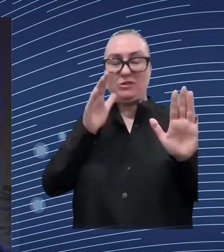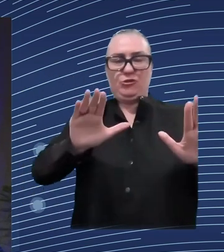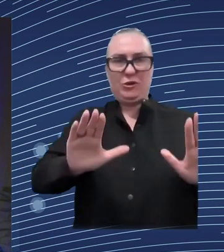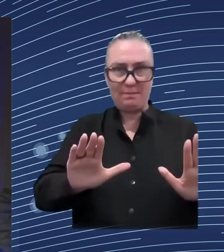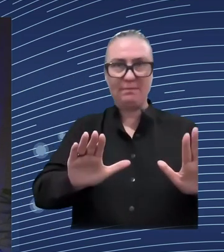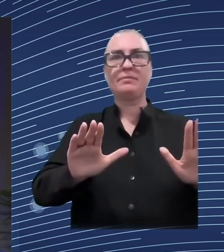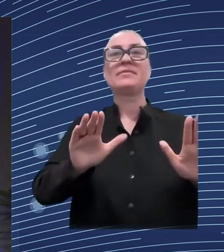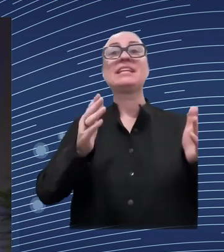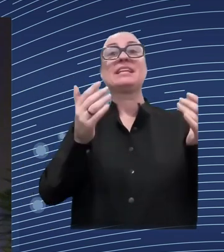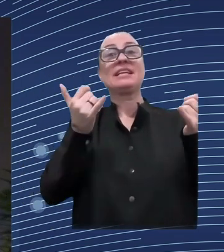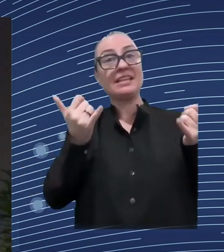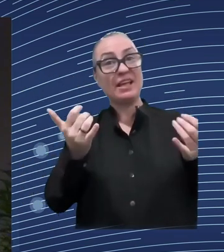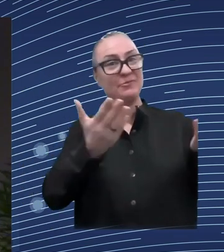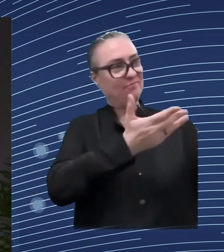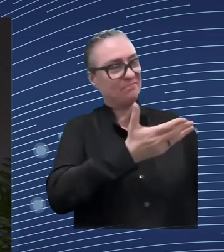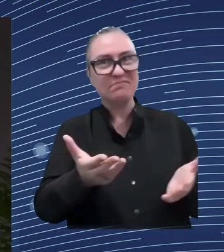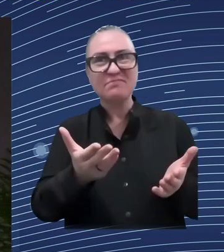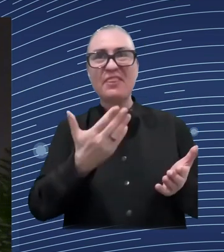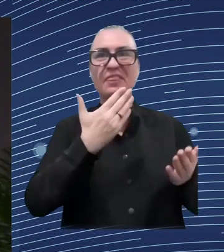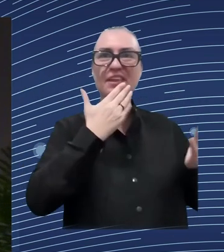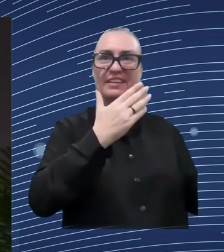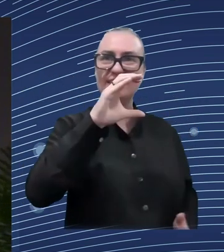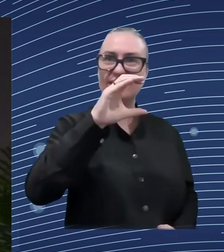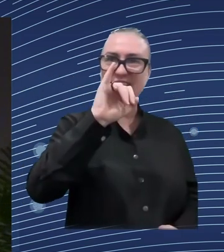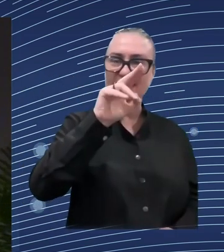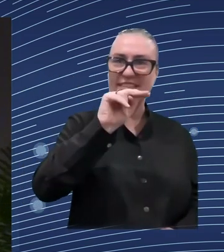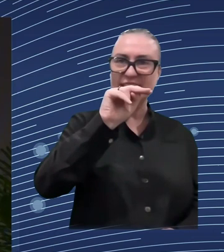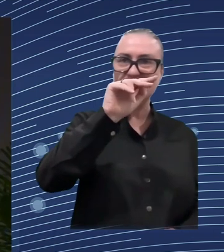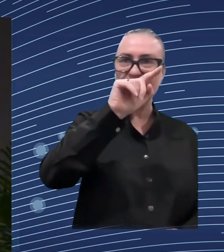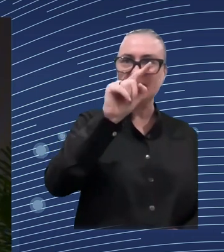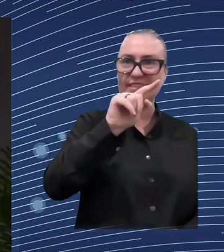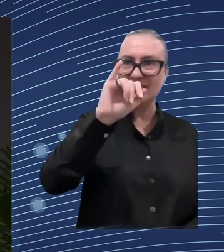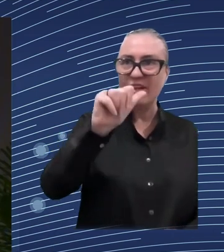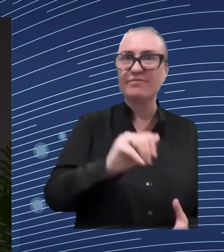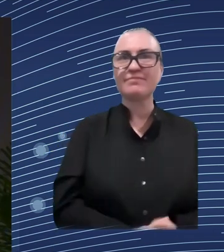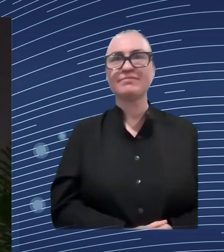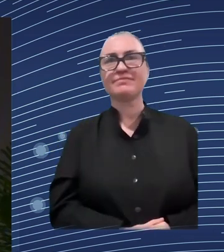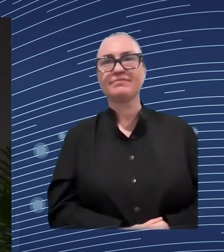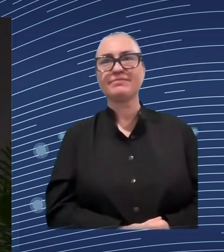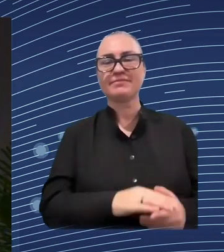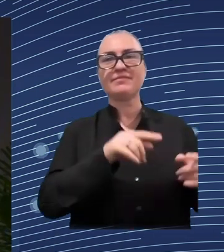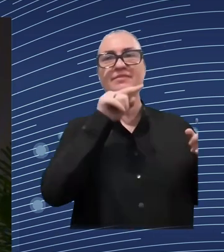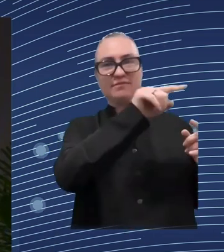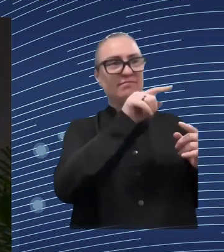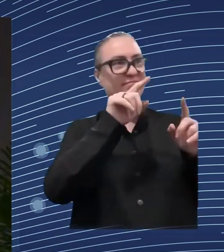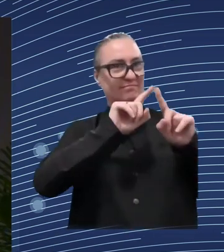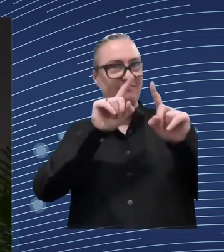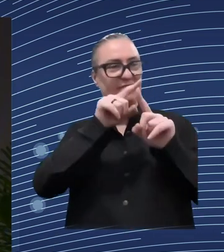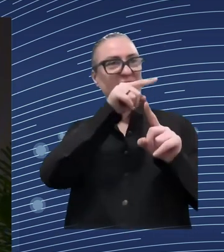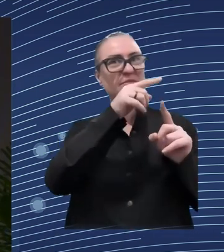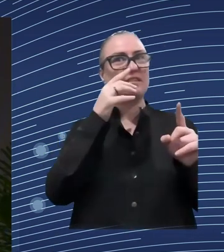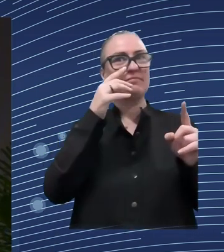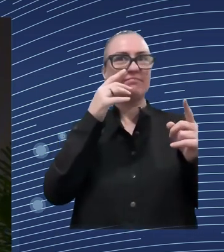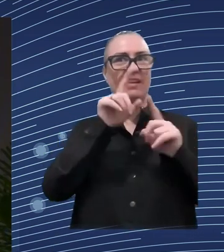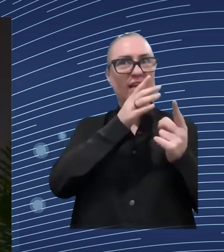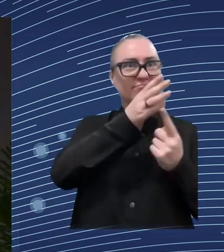prepared. Also, very good point on the data and timeliness, because this is important for